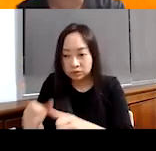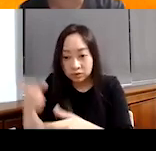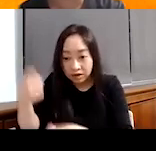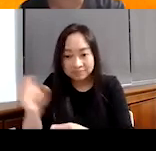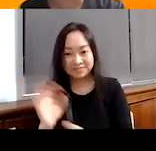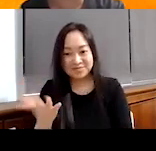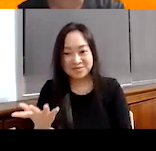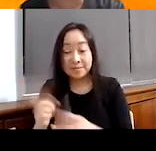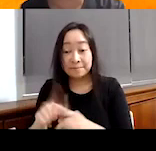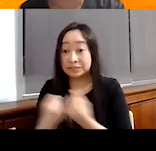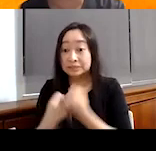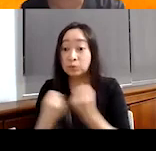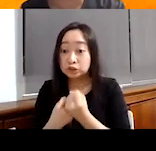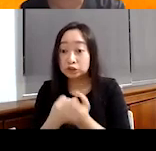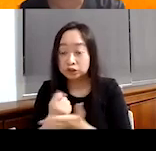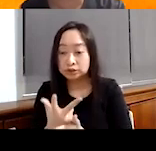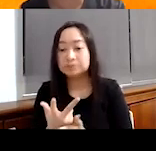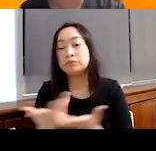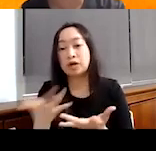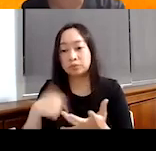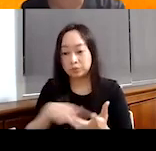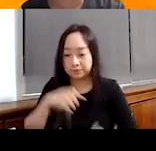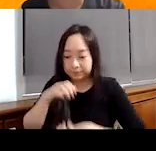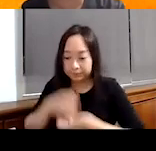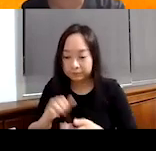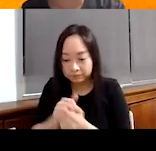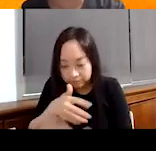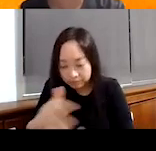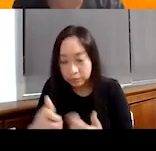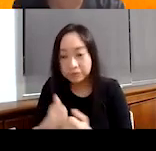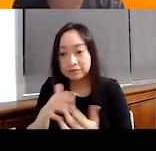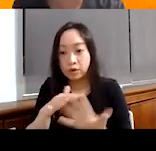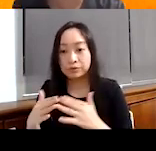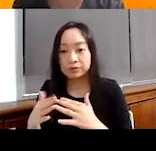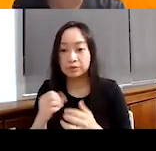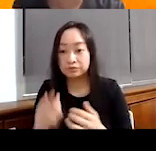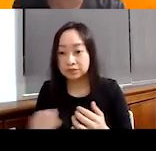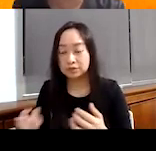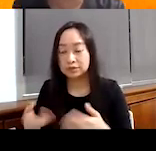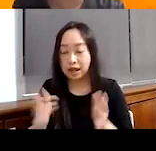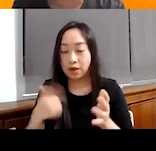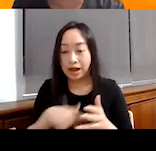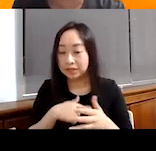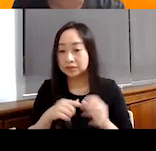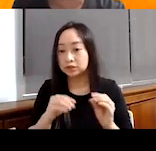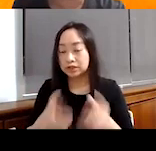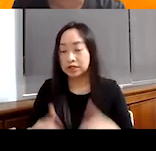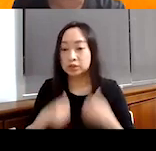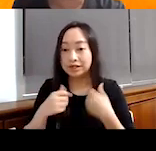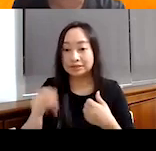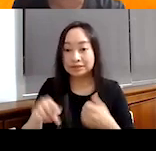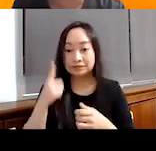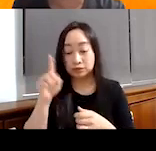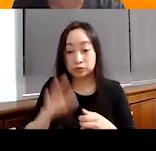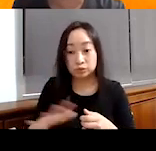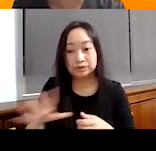thing about sponsorship is that we're with these communities and with this, this resource that enables us to both address the needs of children, but